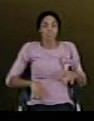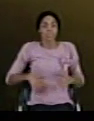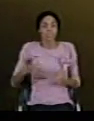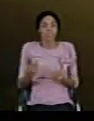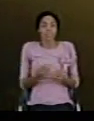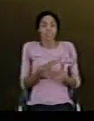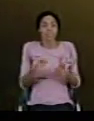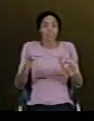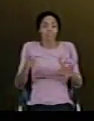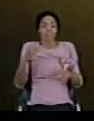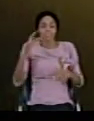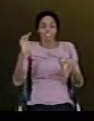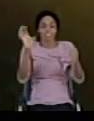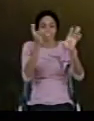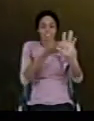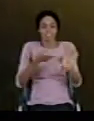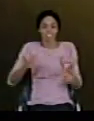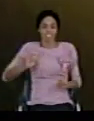join us